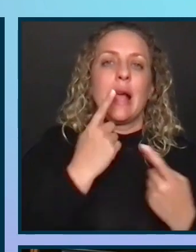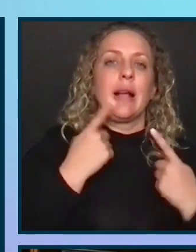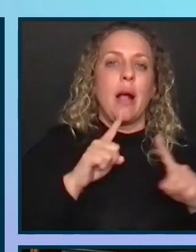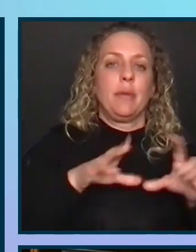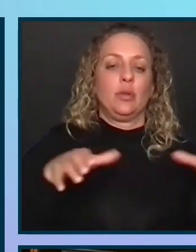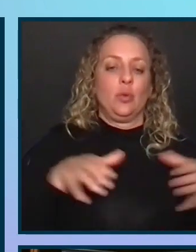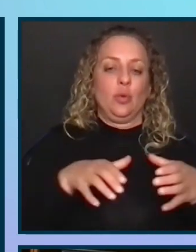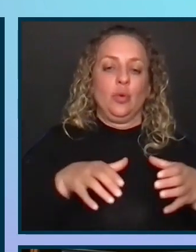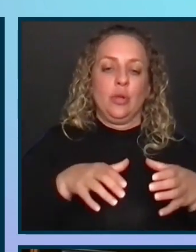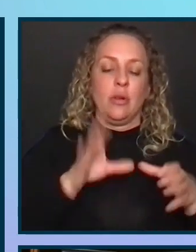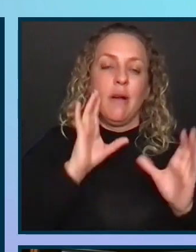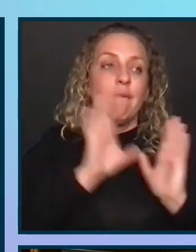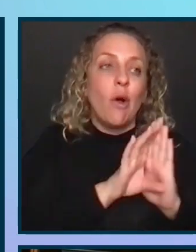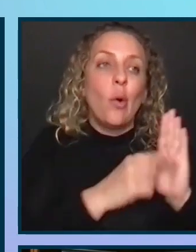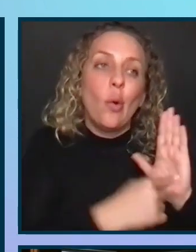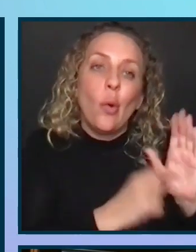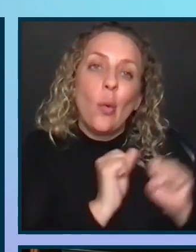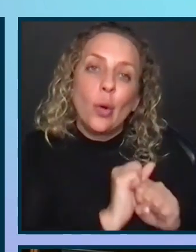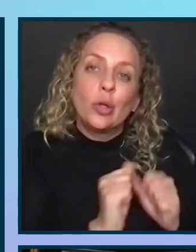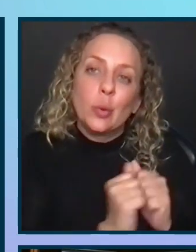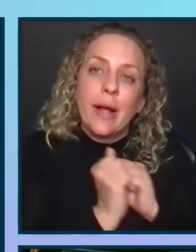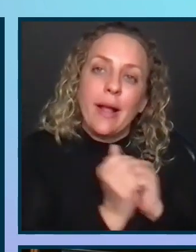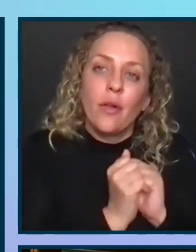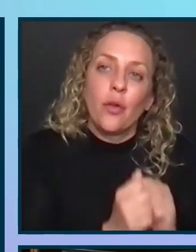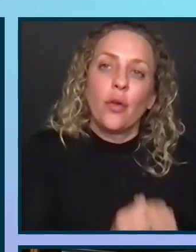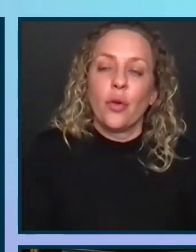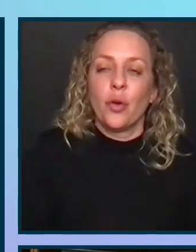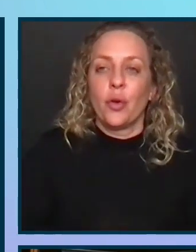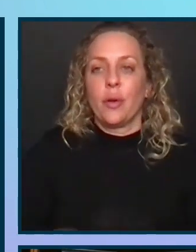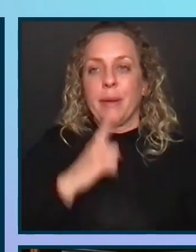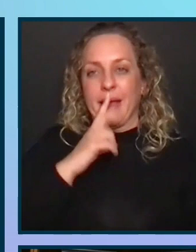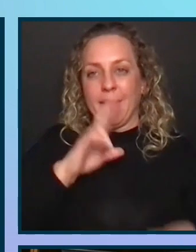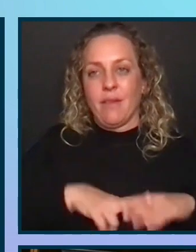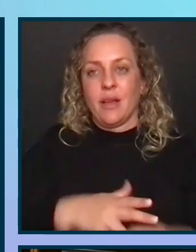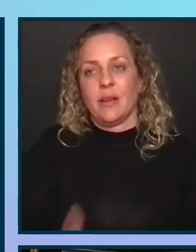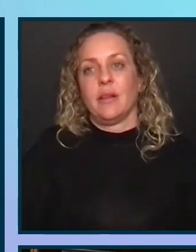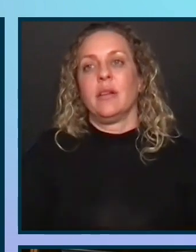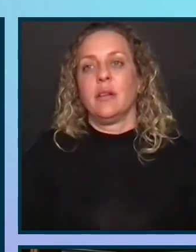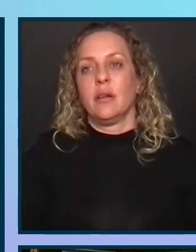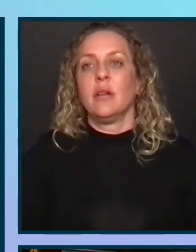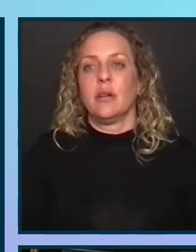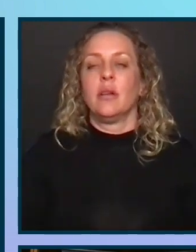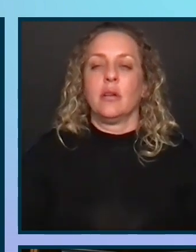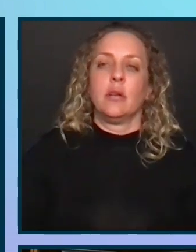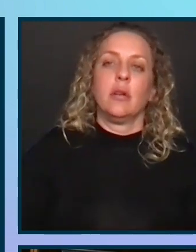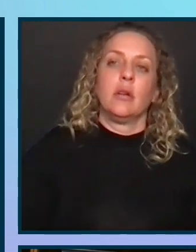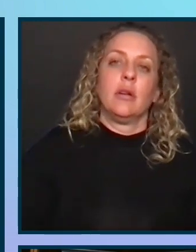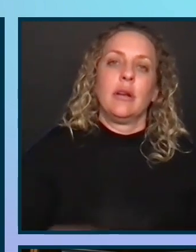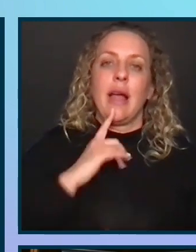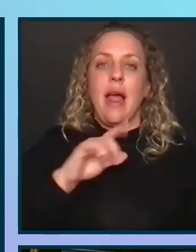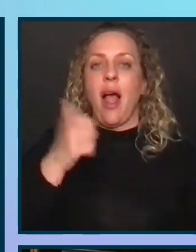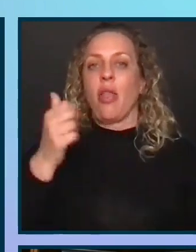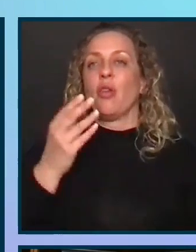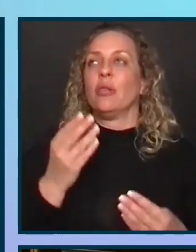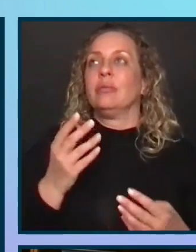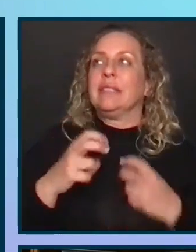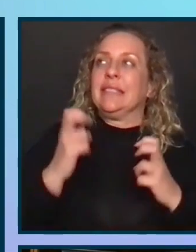you can share photos of the team working together, making it fun, and then resolve any outstanding issues.